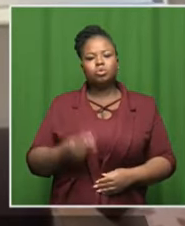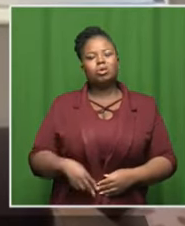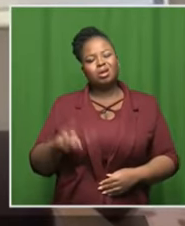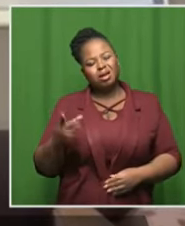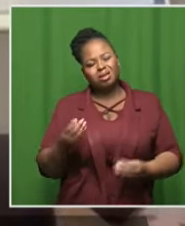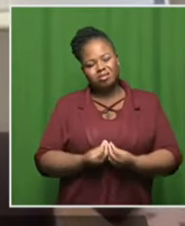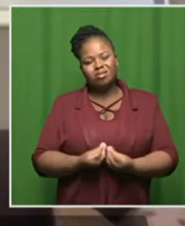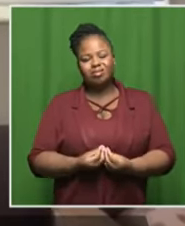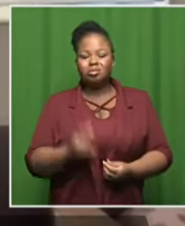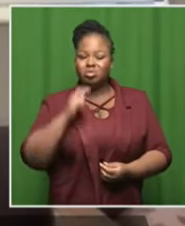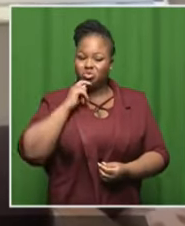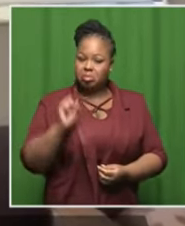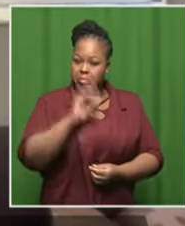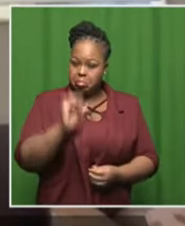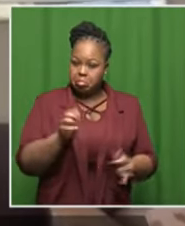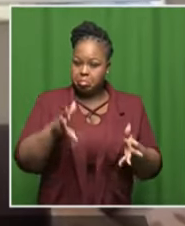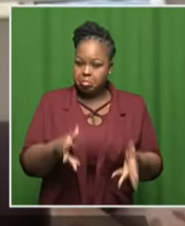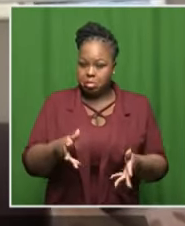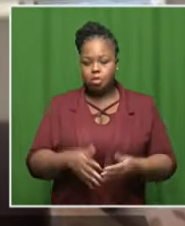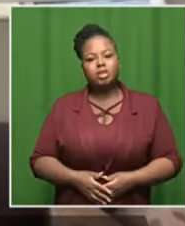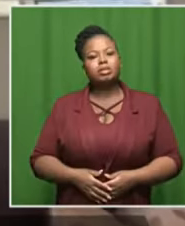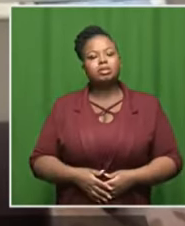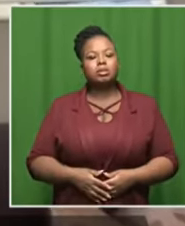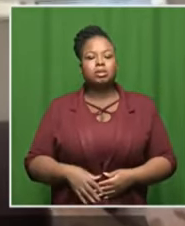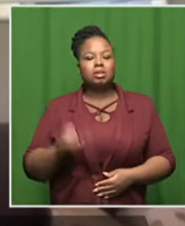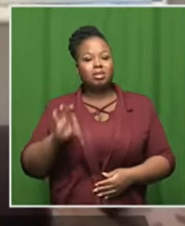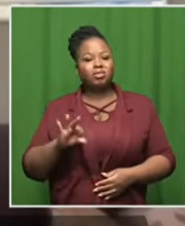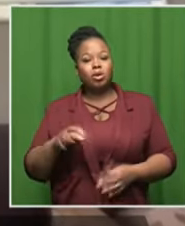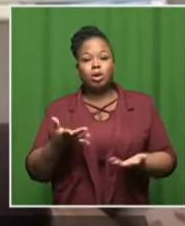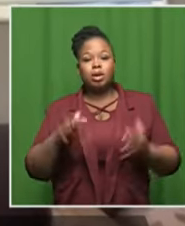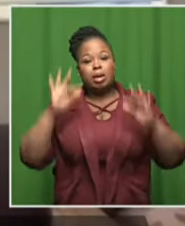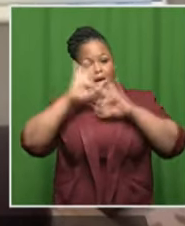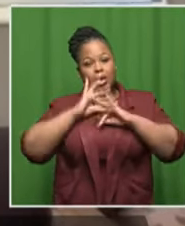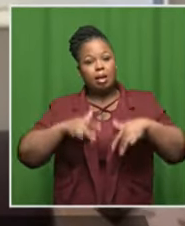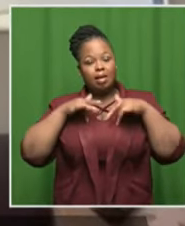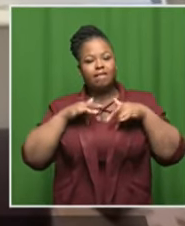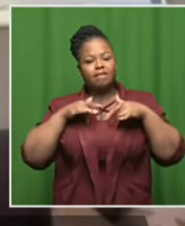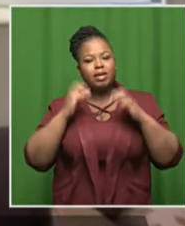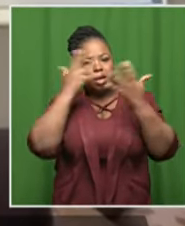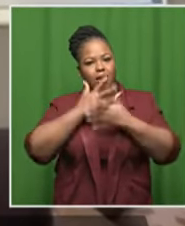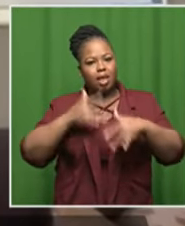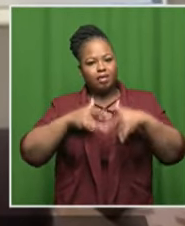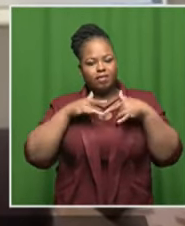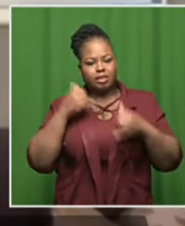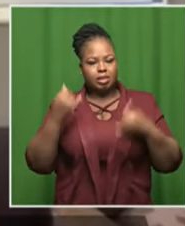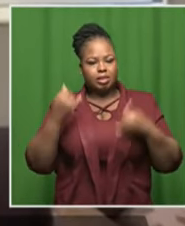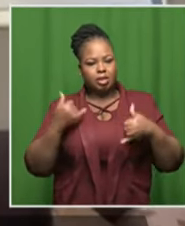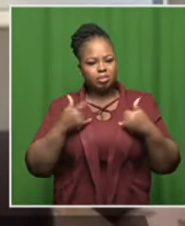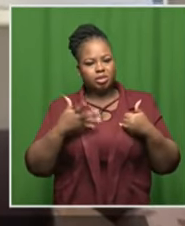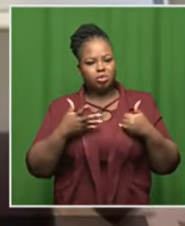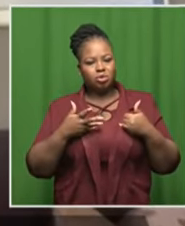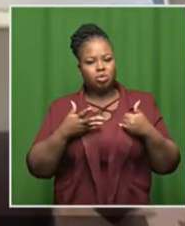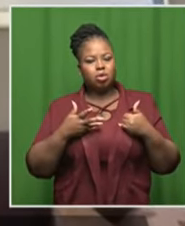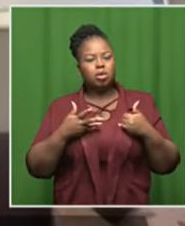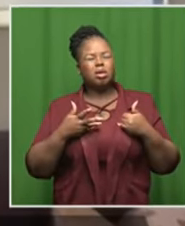uncomfortable truth about south africa and it's our nightlife and our entertainment life has really died and then it's in a coma